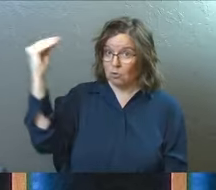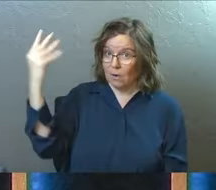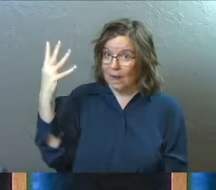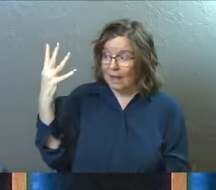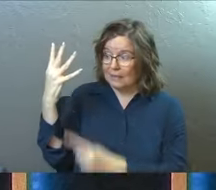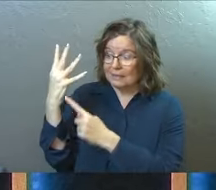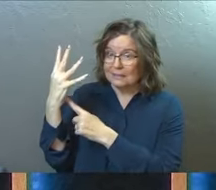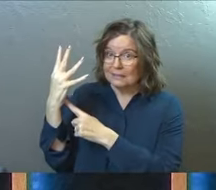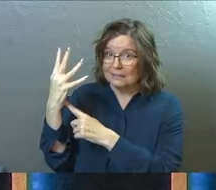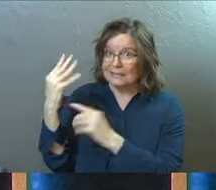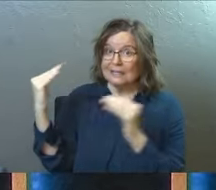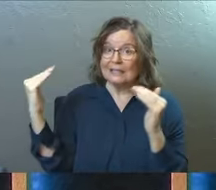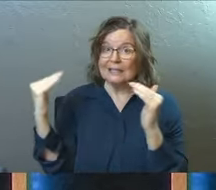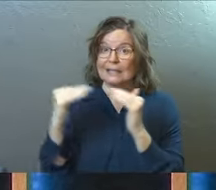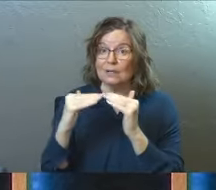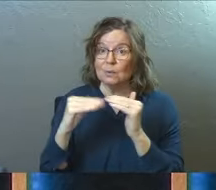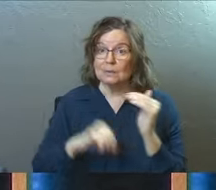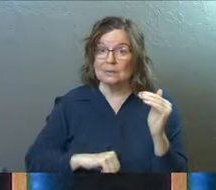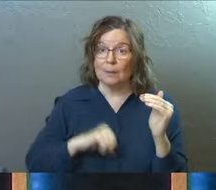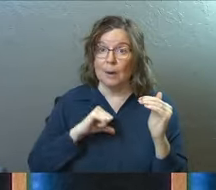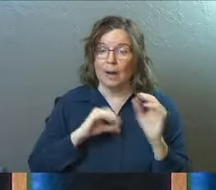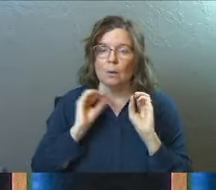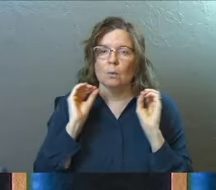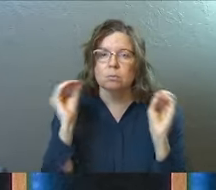equals no pride.